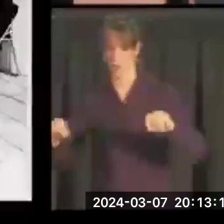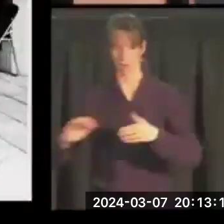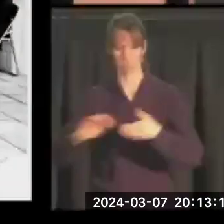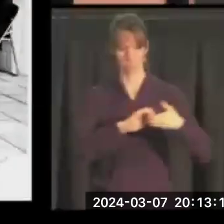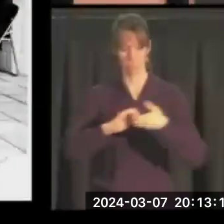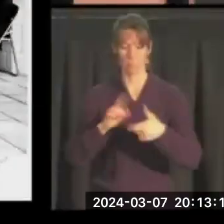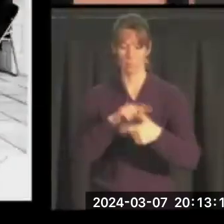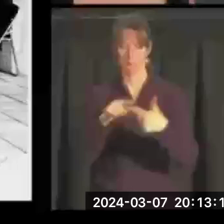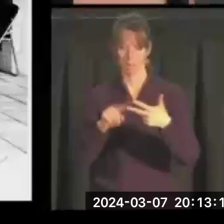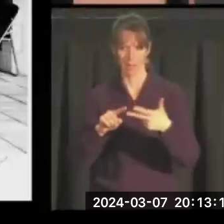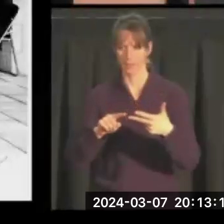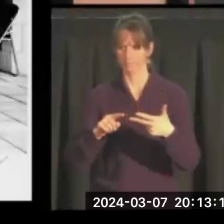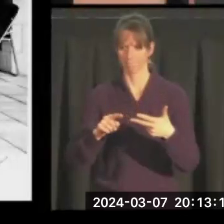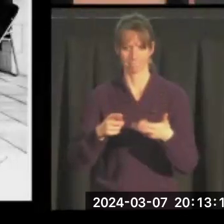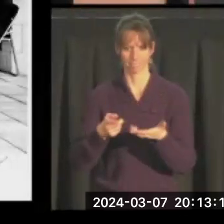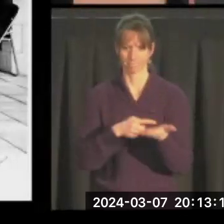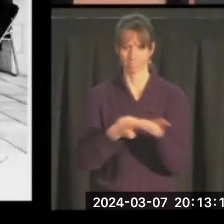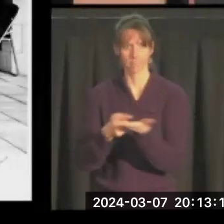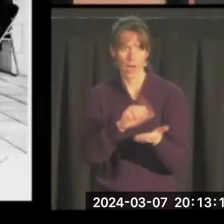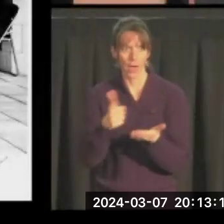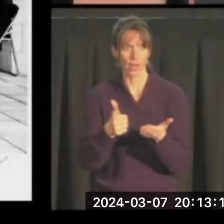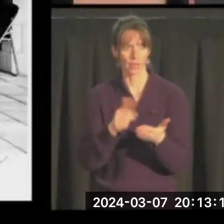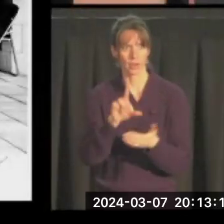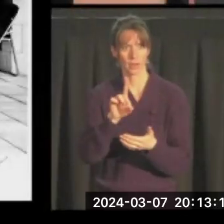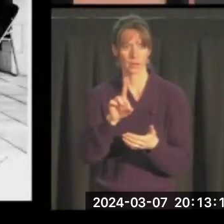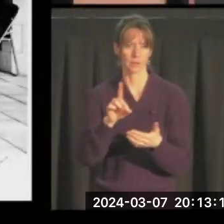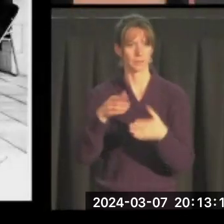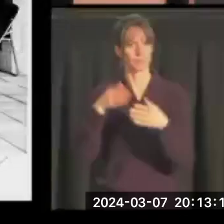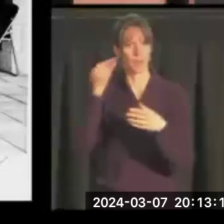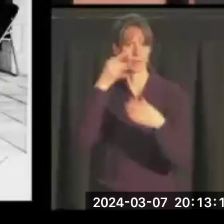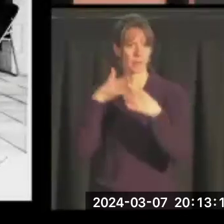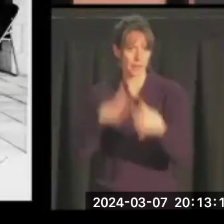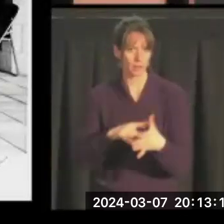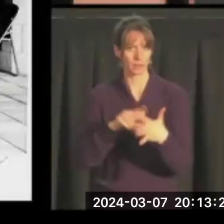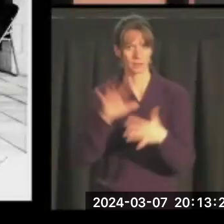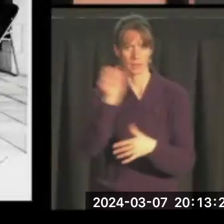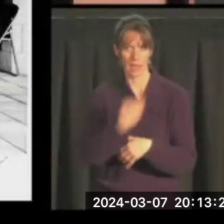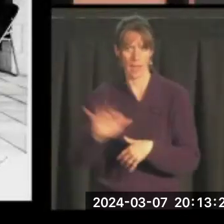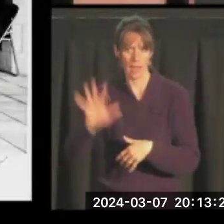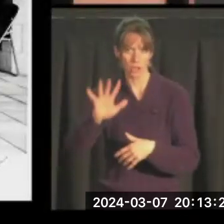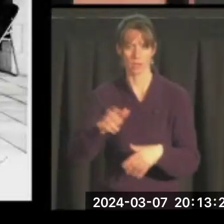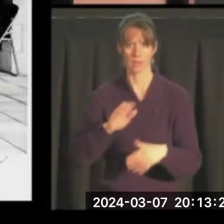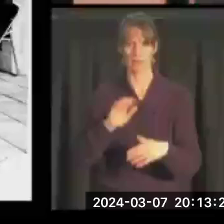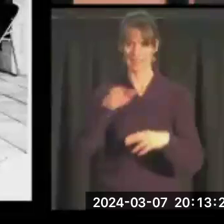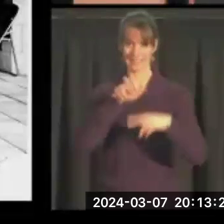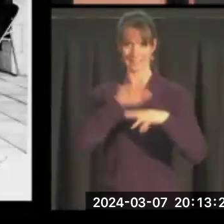dealing with other diplomats in Asia. He's seated in the center.